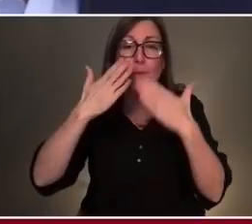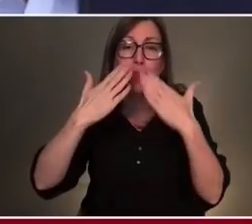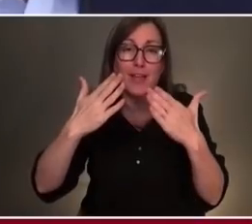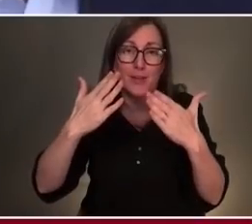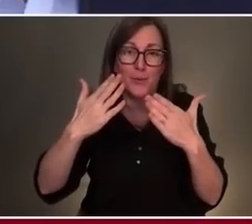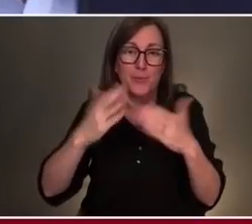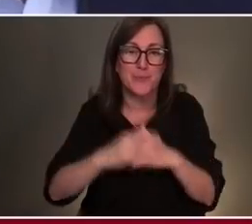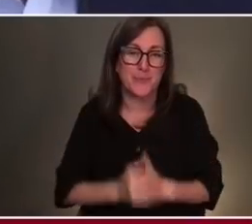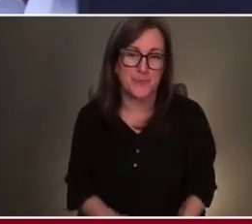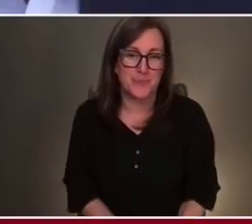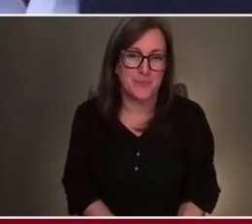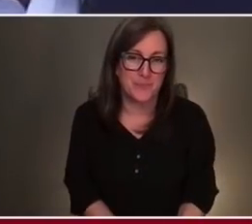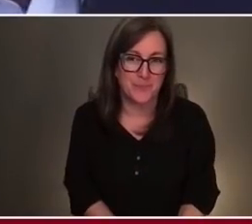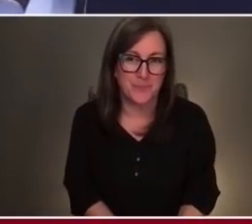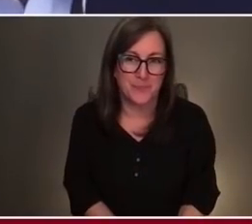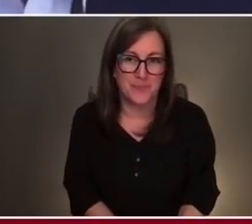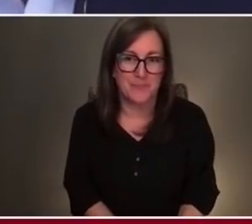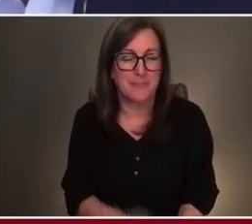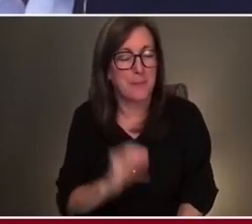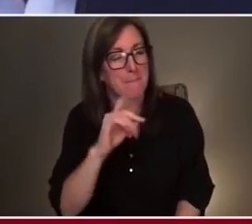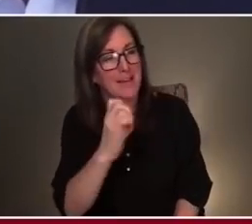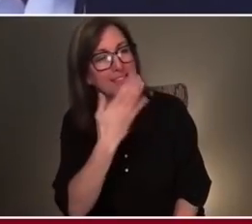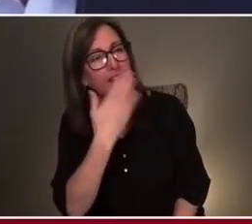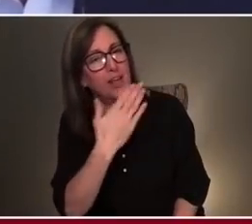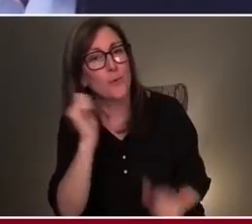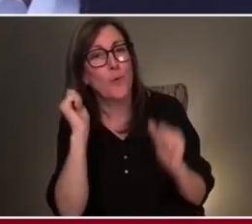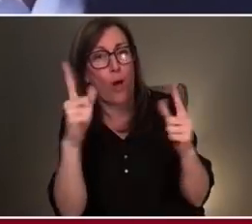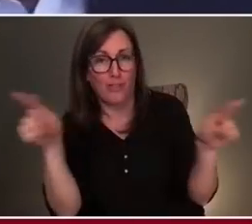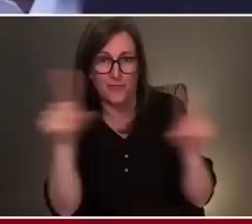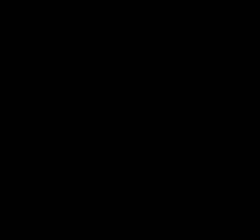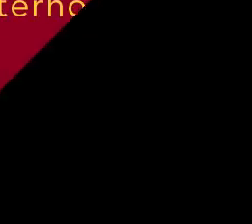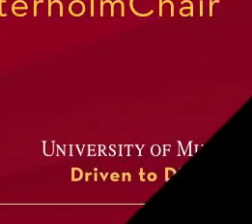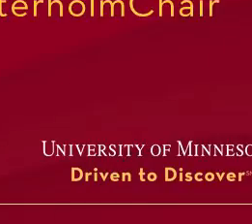attending. Thank you, all of you. Thank you.